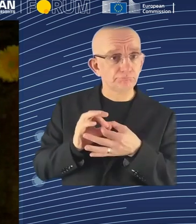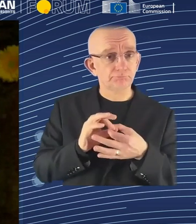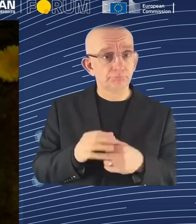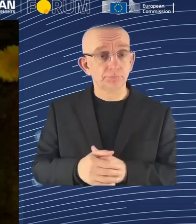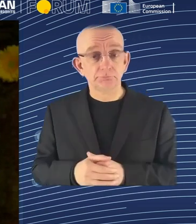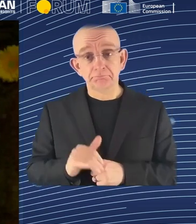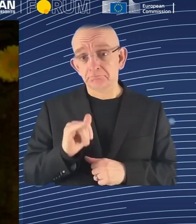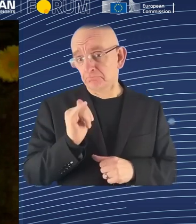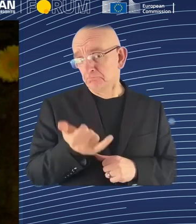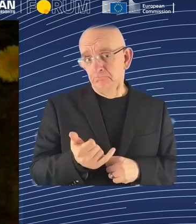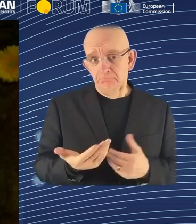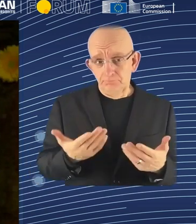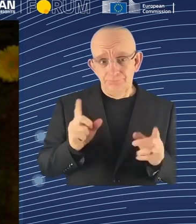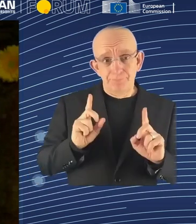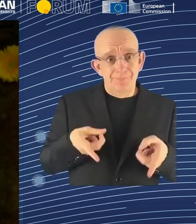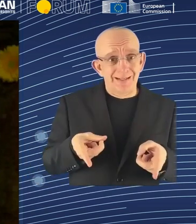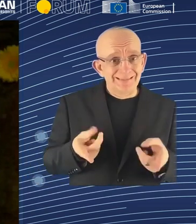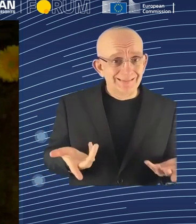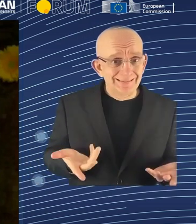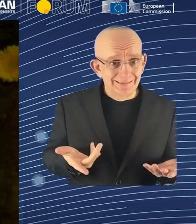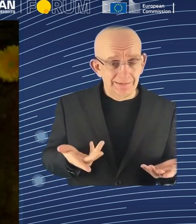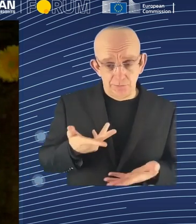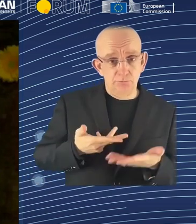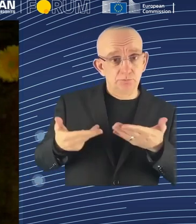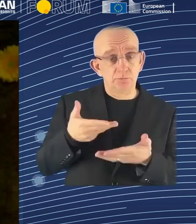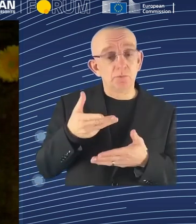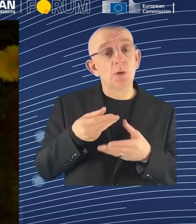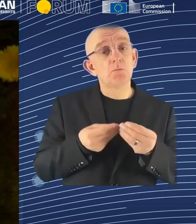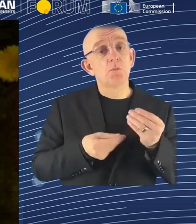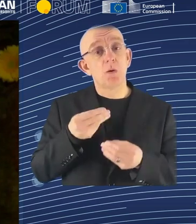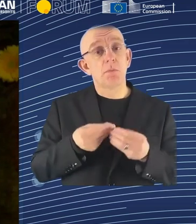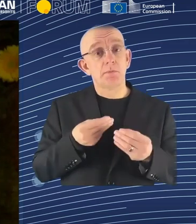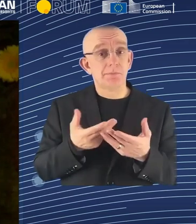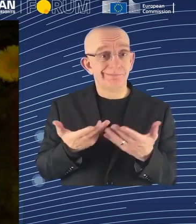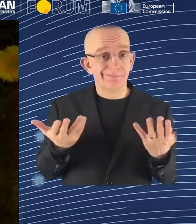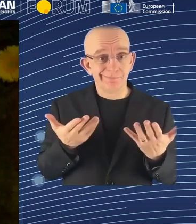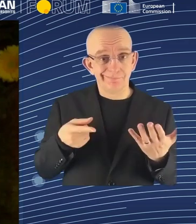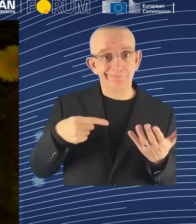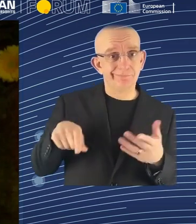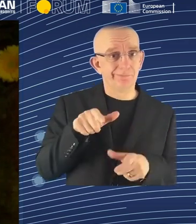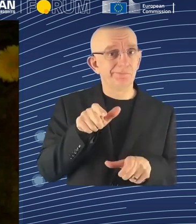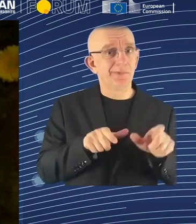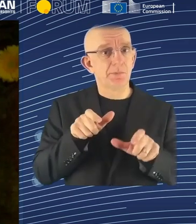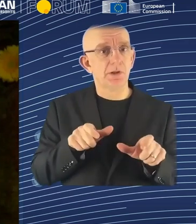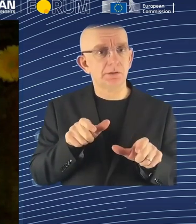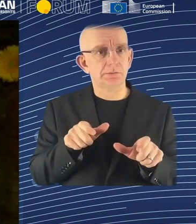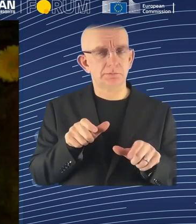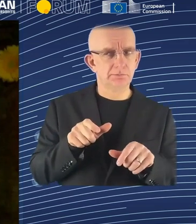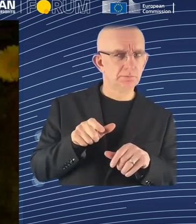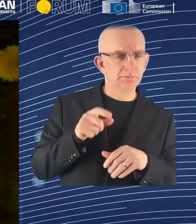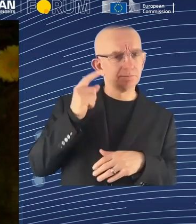people are skeptical, they are not new. When the first roboters